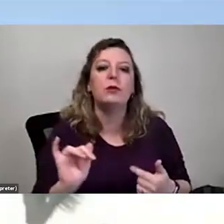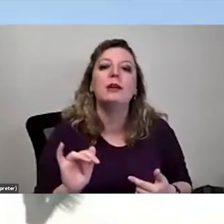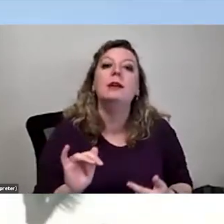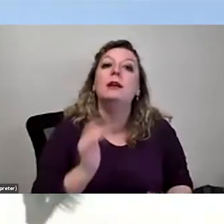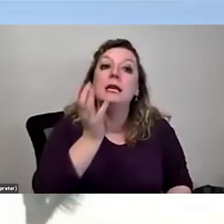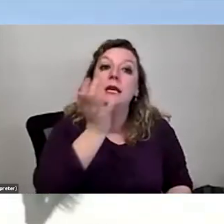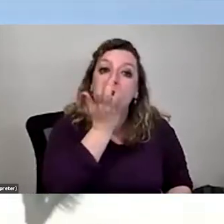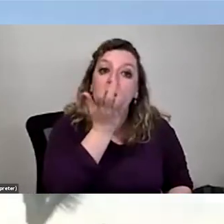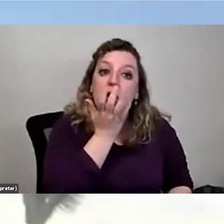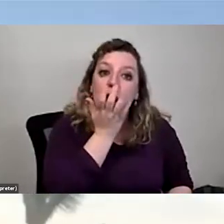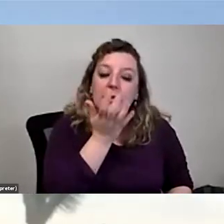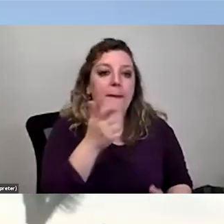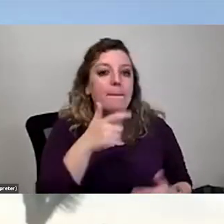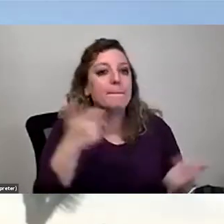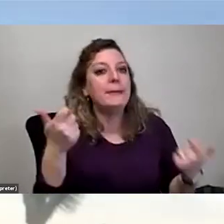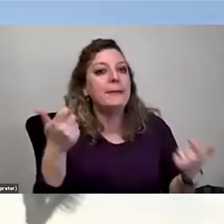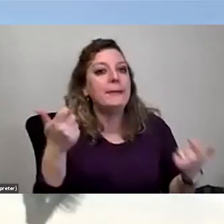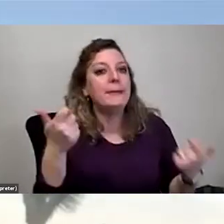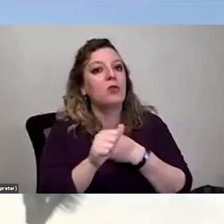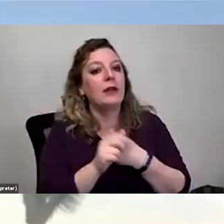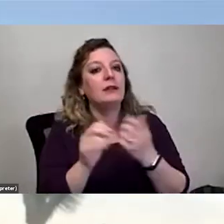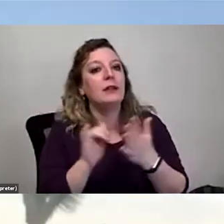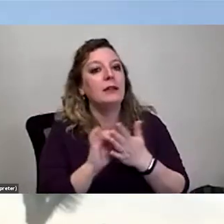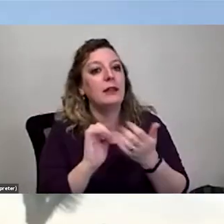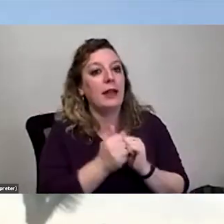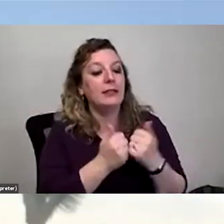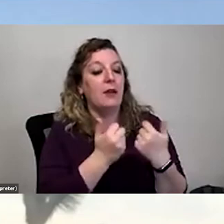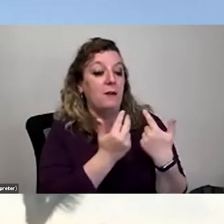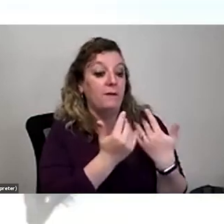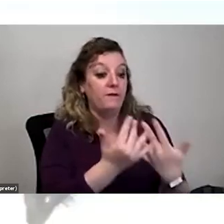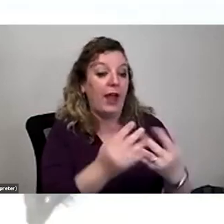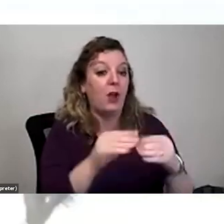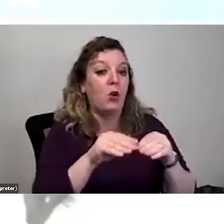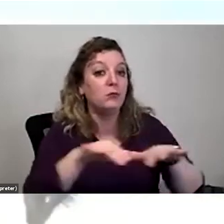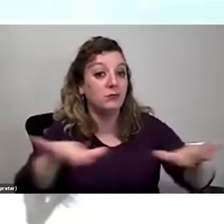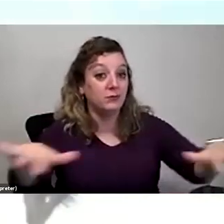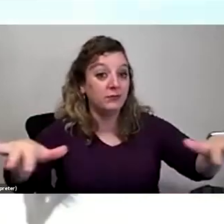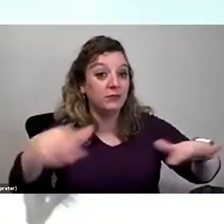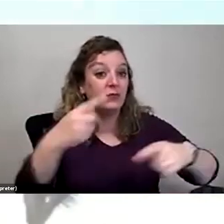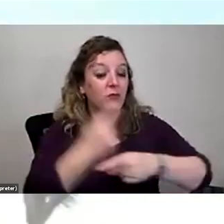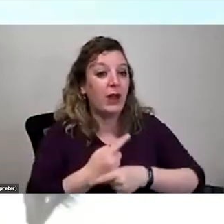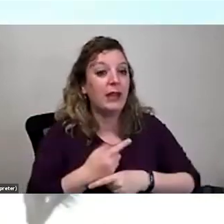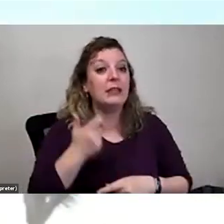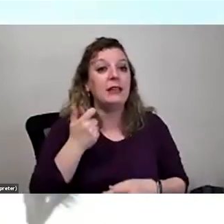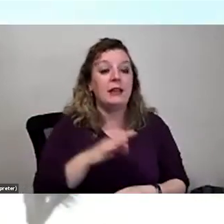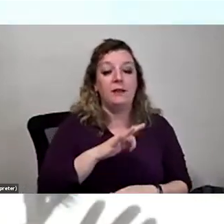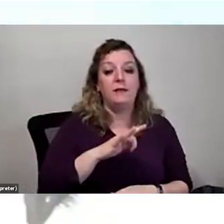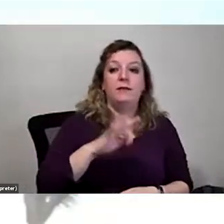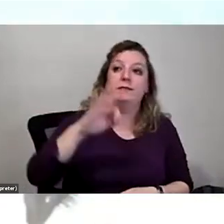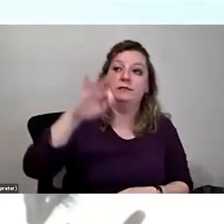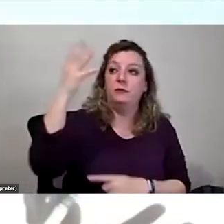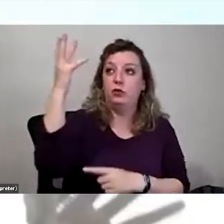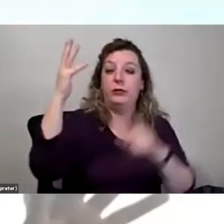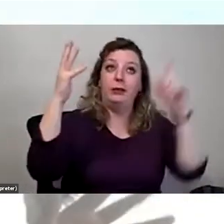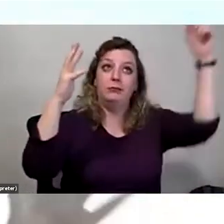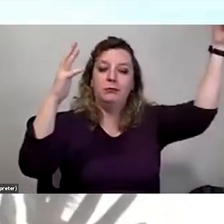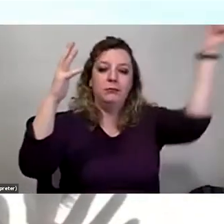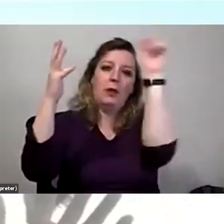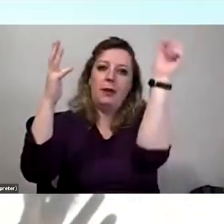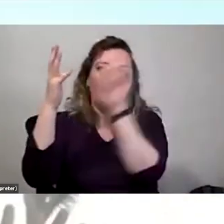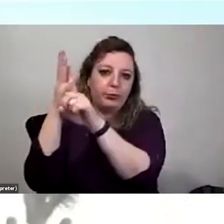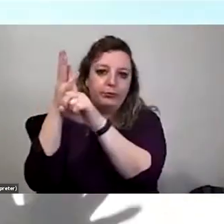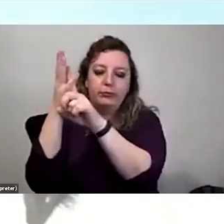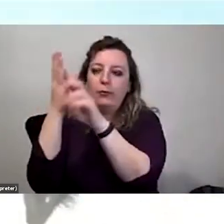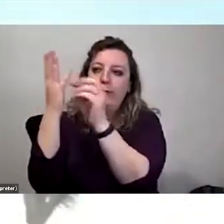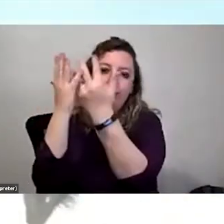grasses are a big threat because that's how wildfires spread. Historically, I mean, if a Joshua Tree gets hit by lightning, okay, it's going to